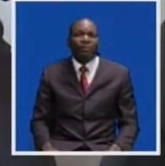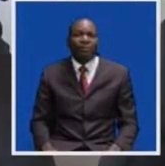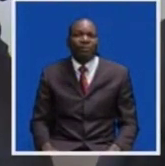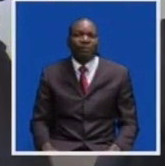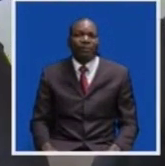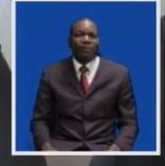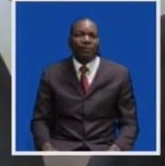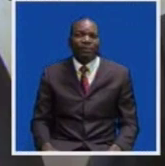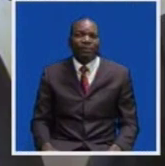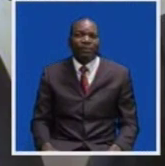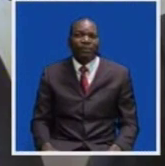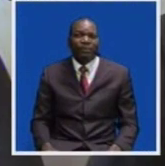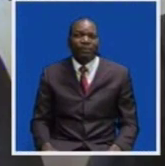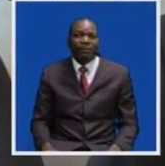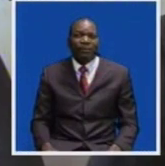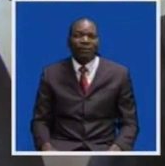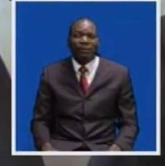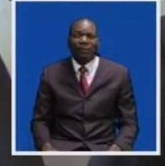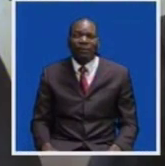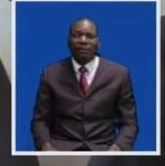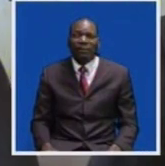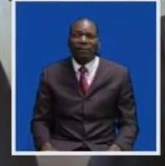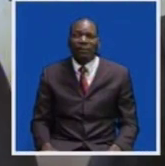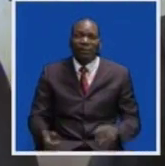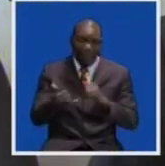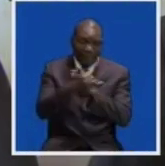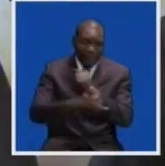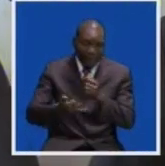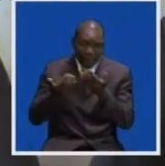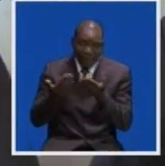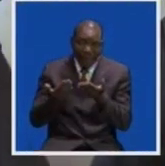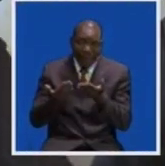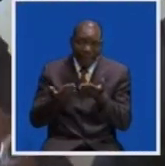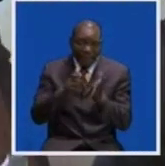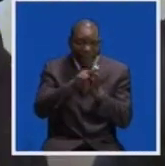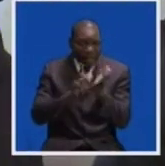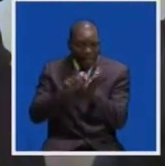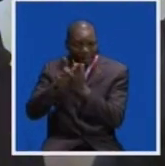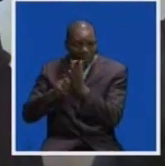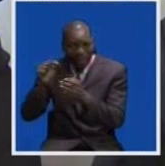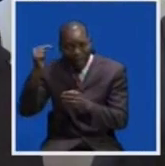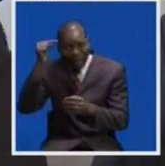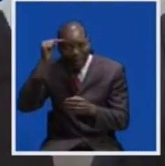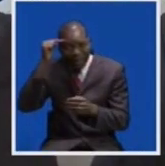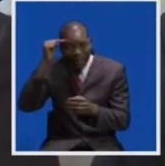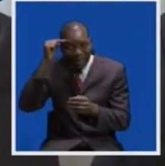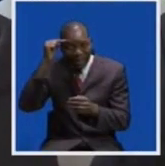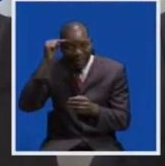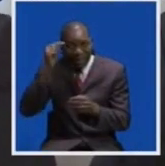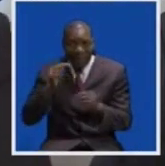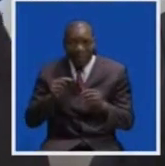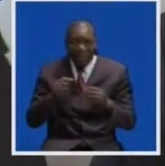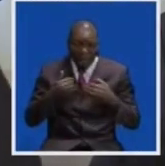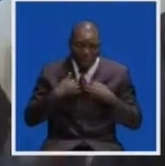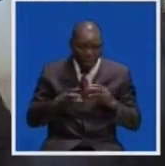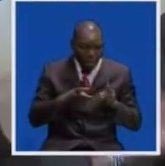I want to believe that this is a country and particularly a government of laws. There are procedures in this government. Ask the